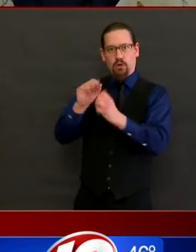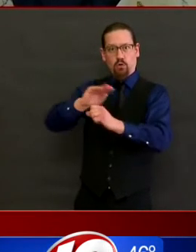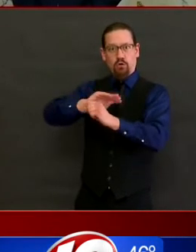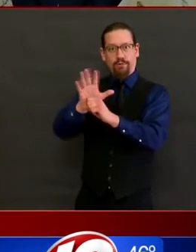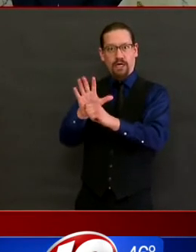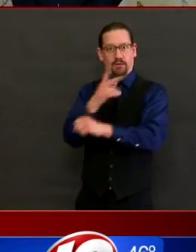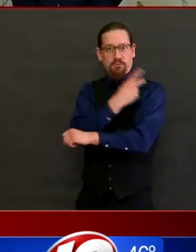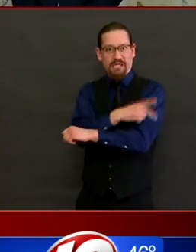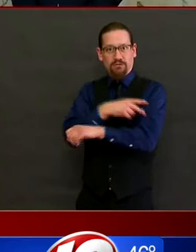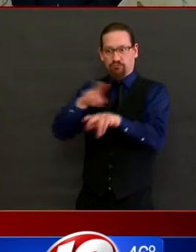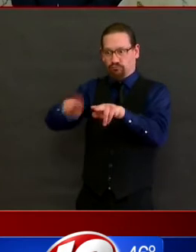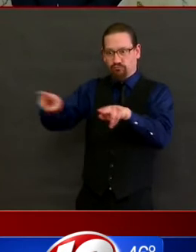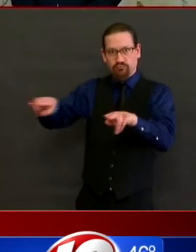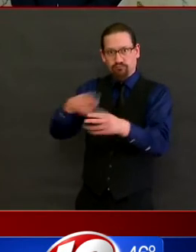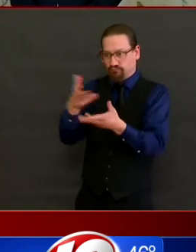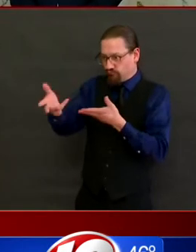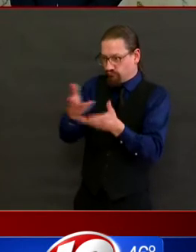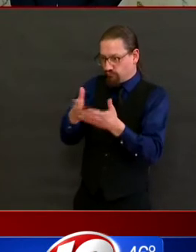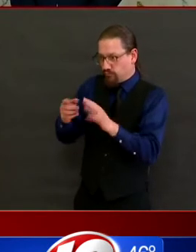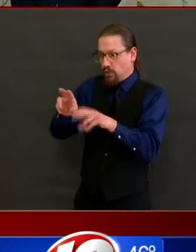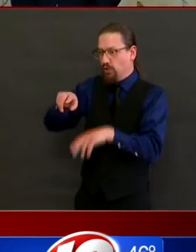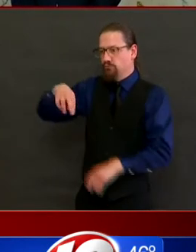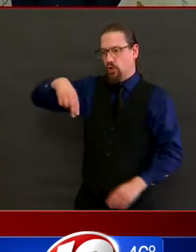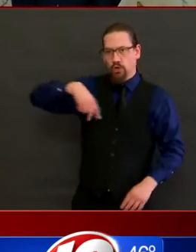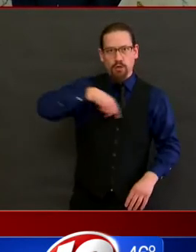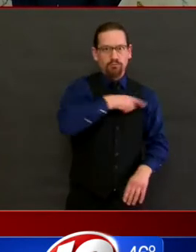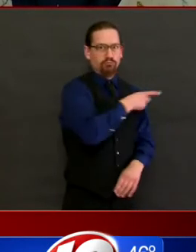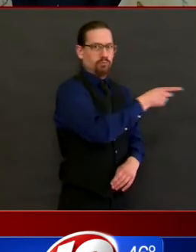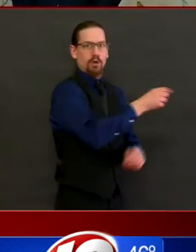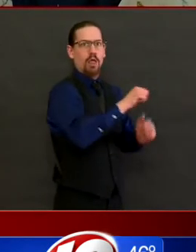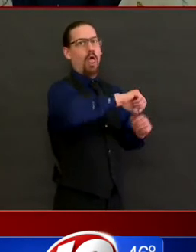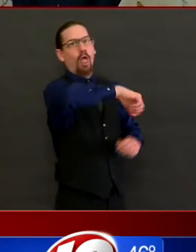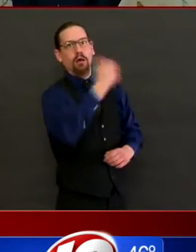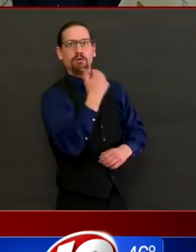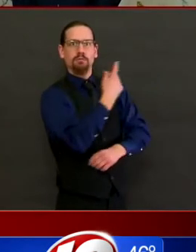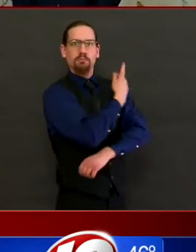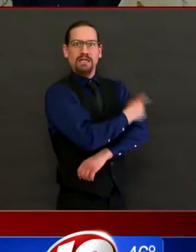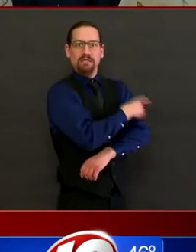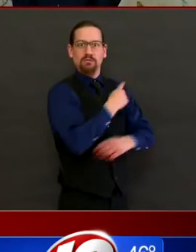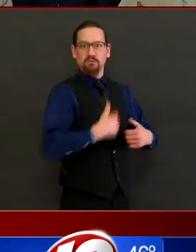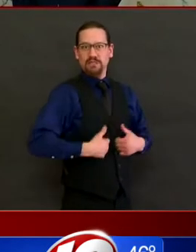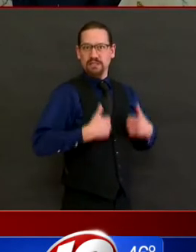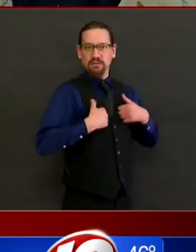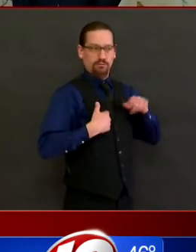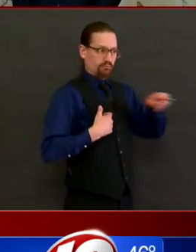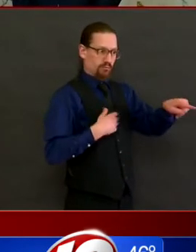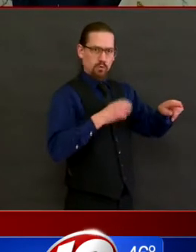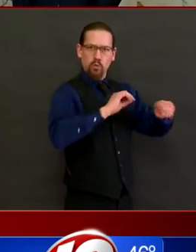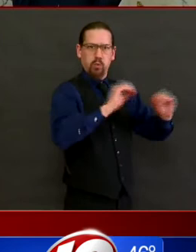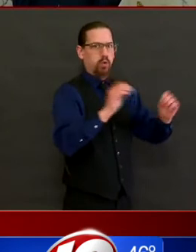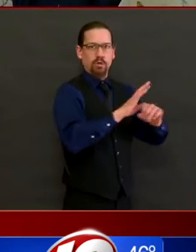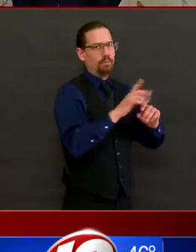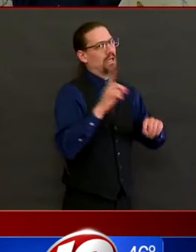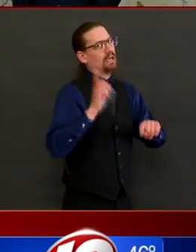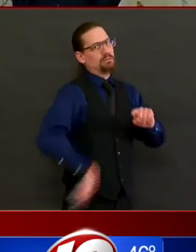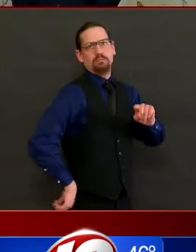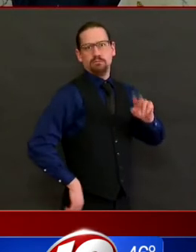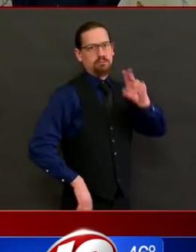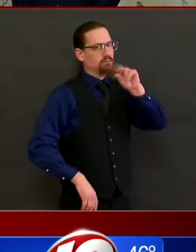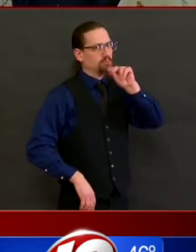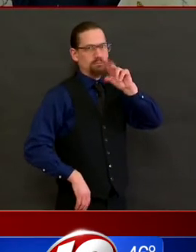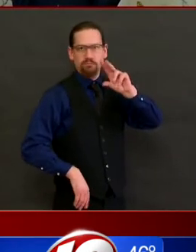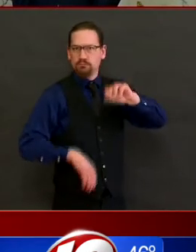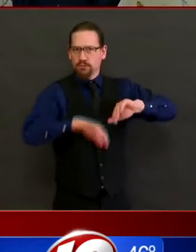residents without COVID-19. And staff working at Oak Hill will not be working at other